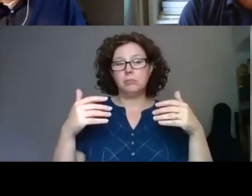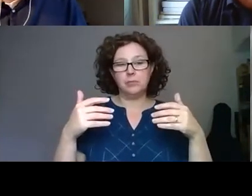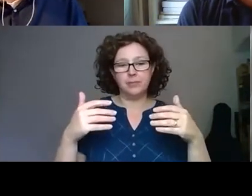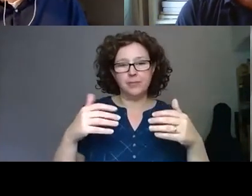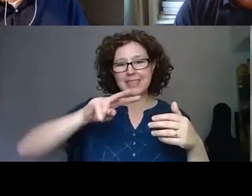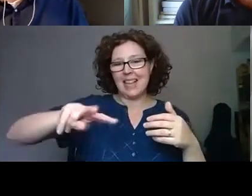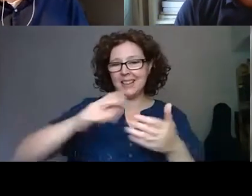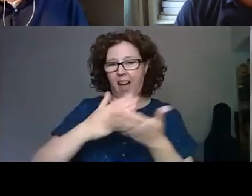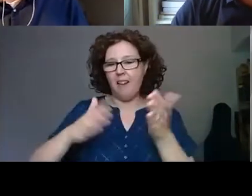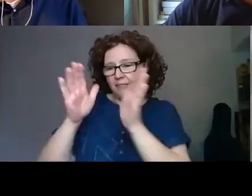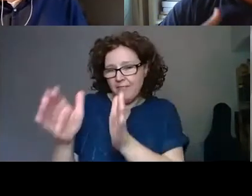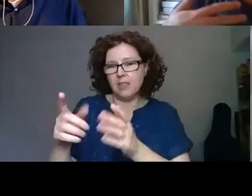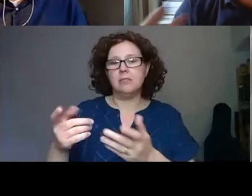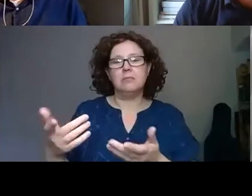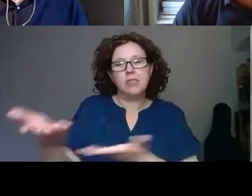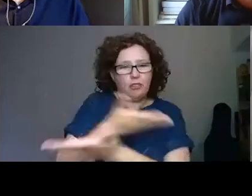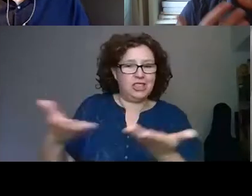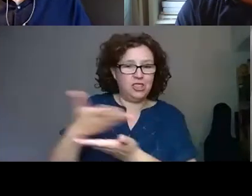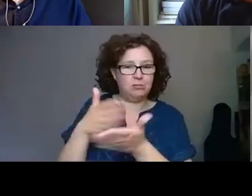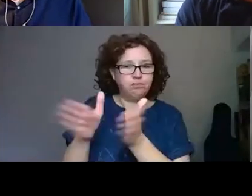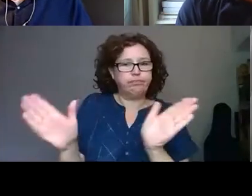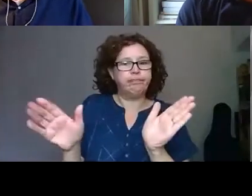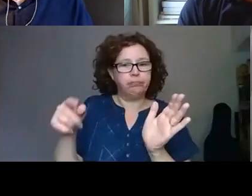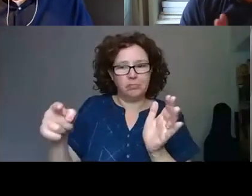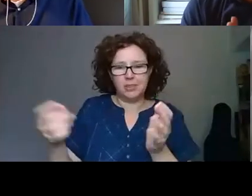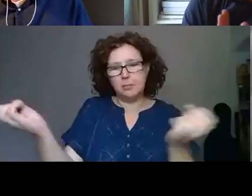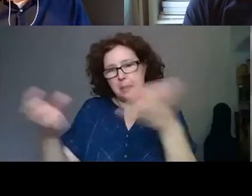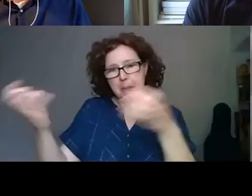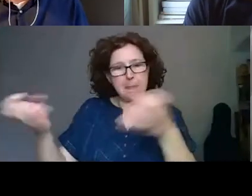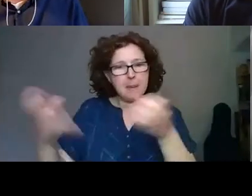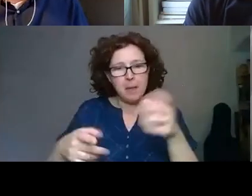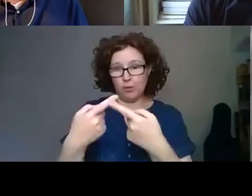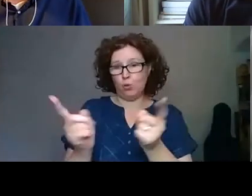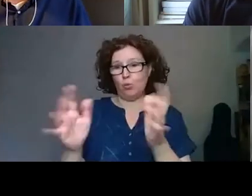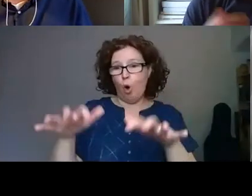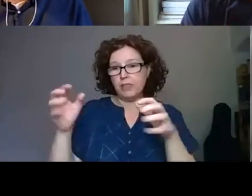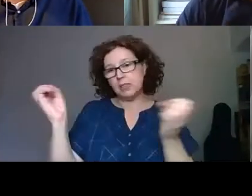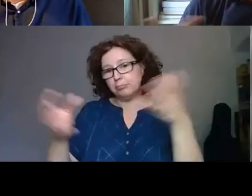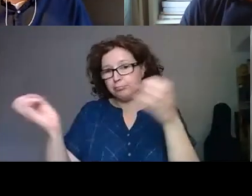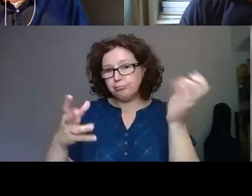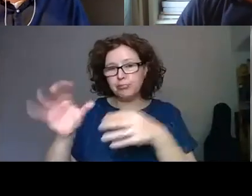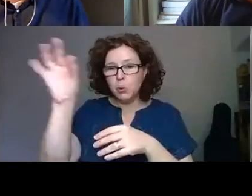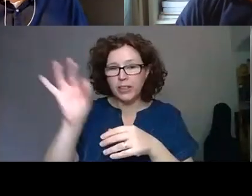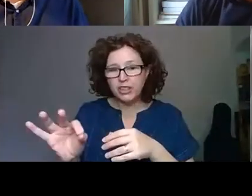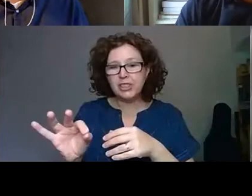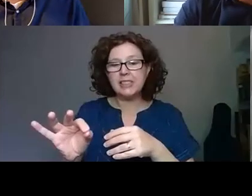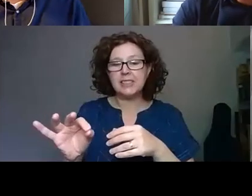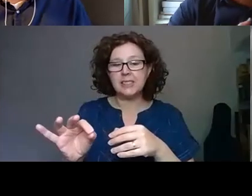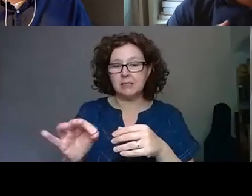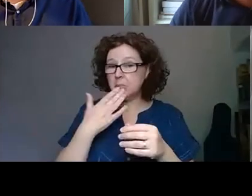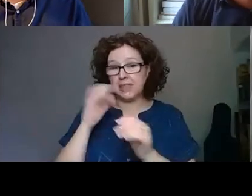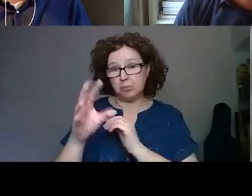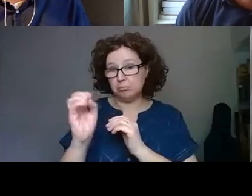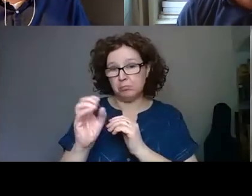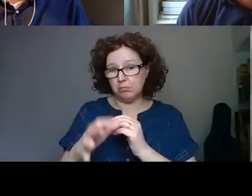end of the hour for conversation and for discussion. So that's an opportunity for you to submit your questions as we're talking now, and we'll